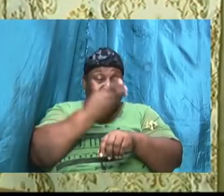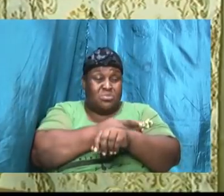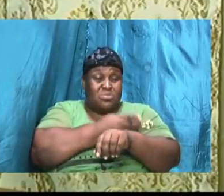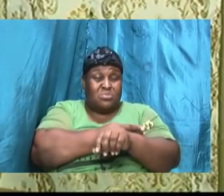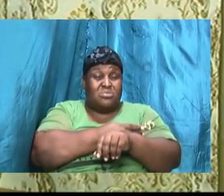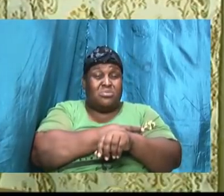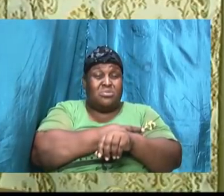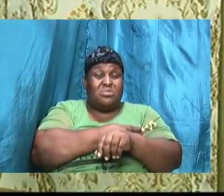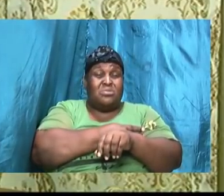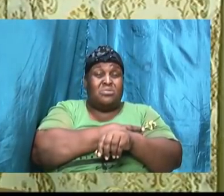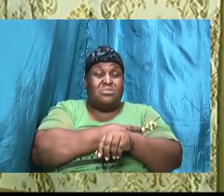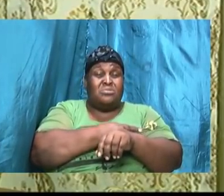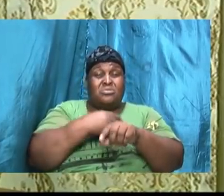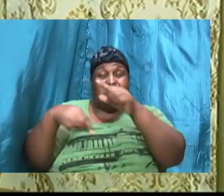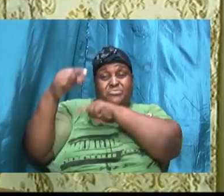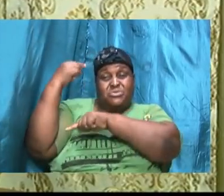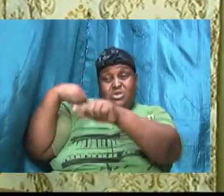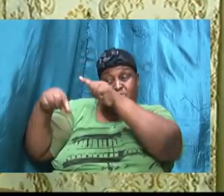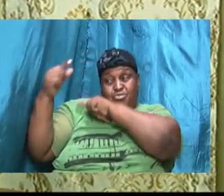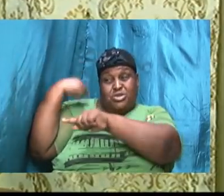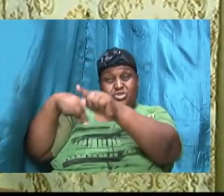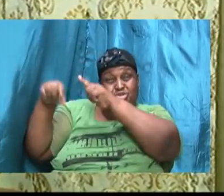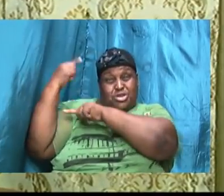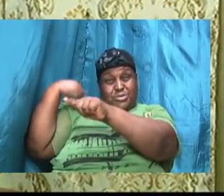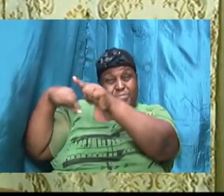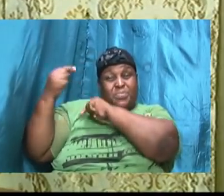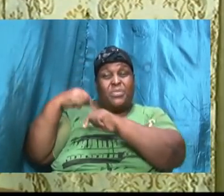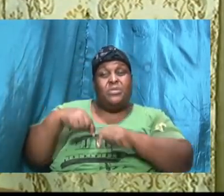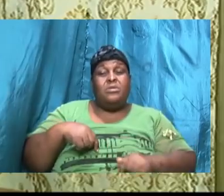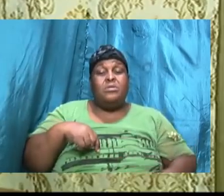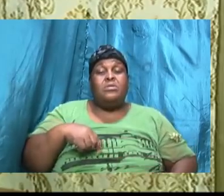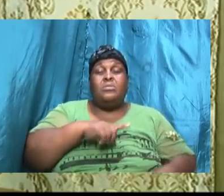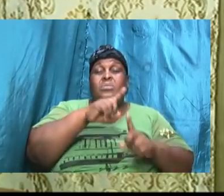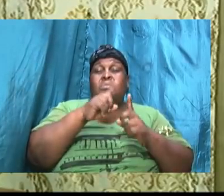when Agar fled from Sarah